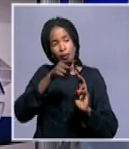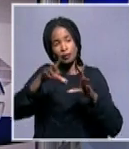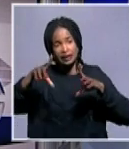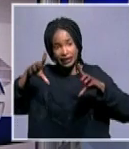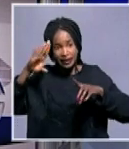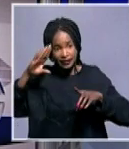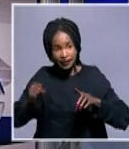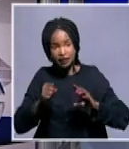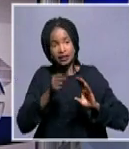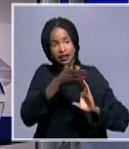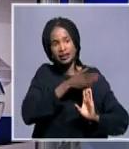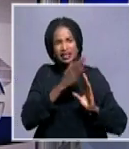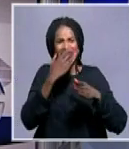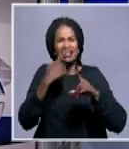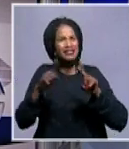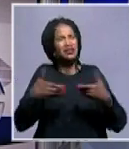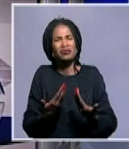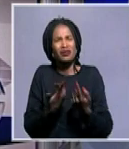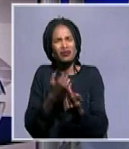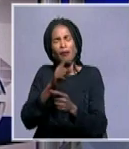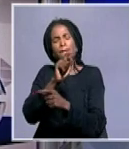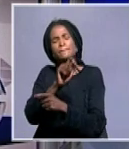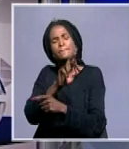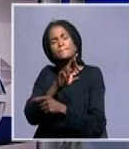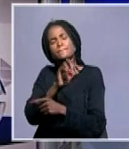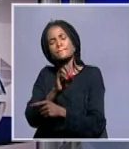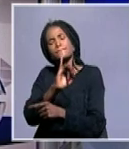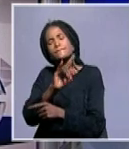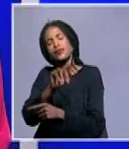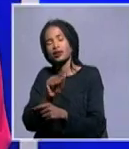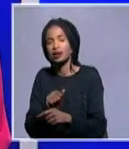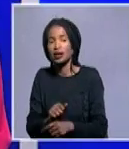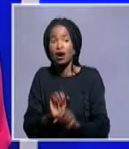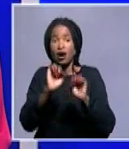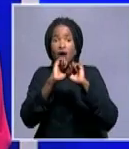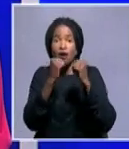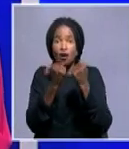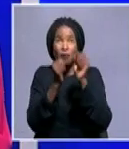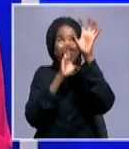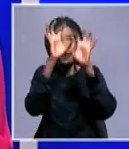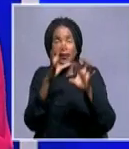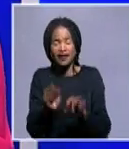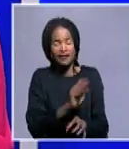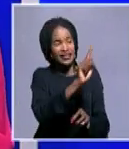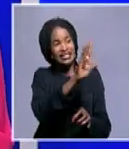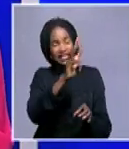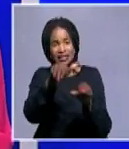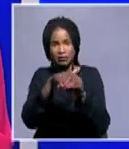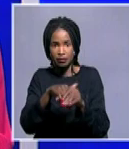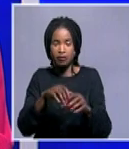the Troika? Oh, the organ is comprised of all the 16 members. It has its chair